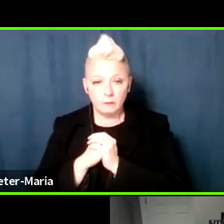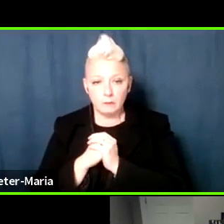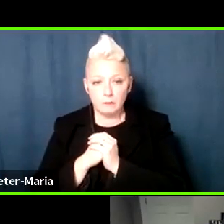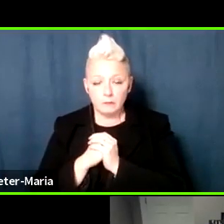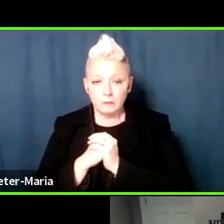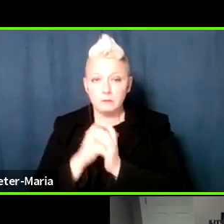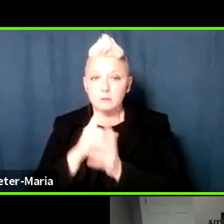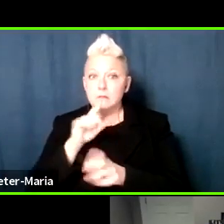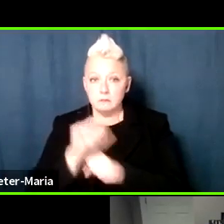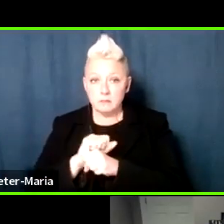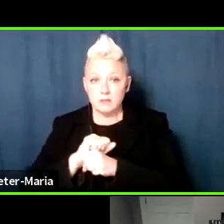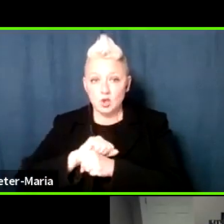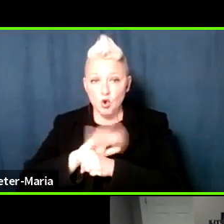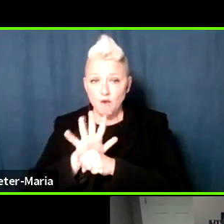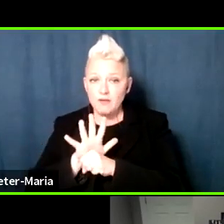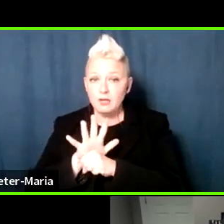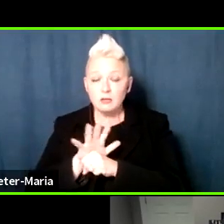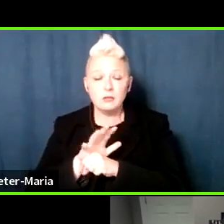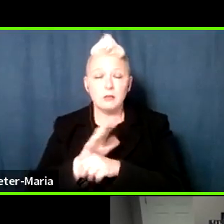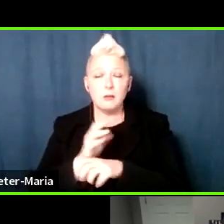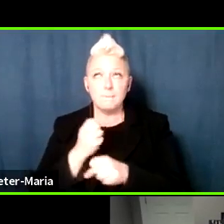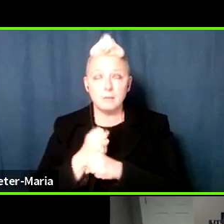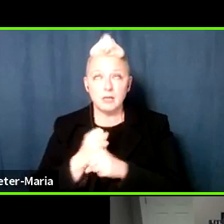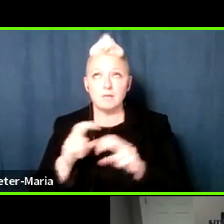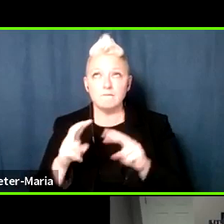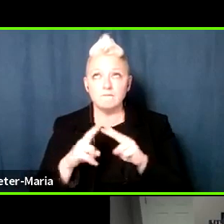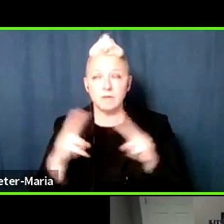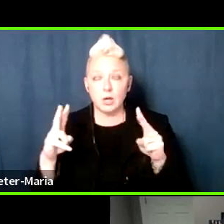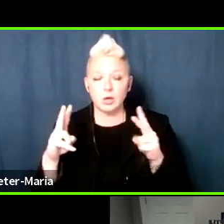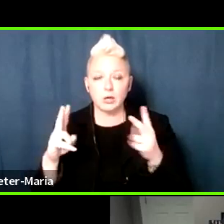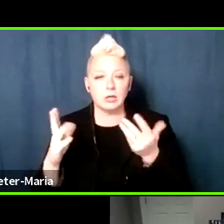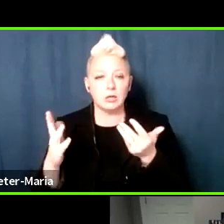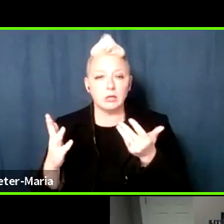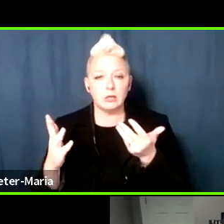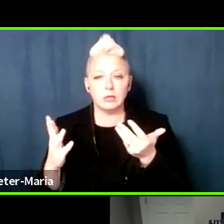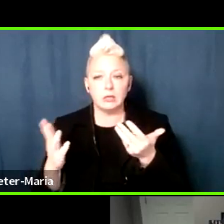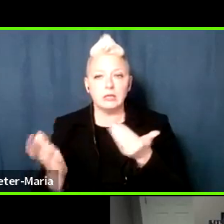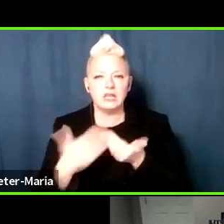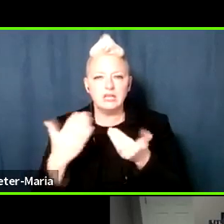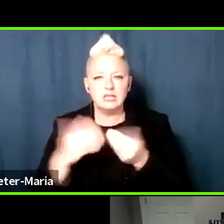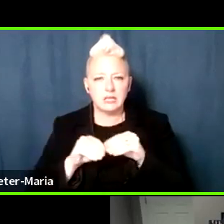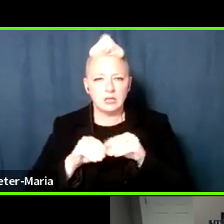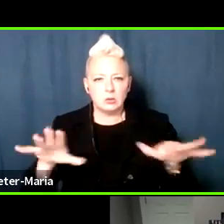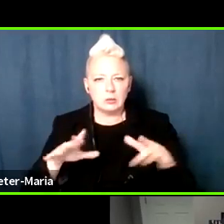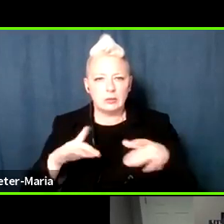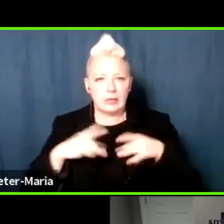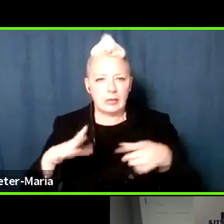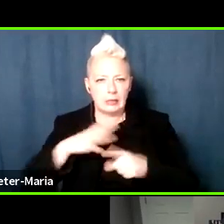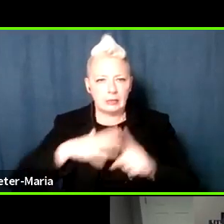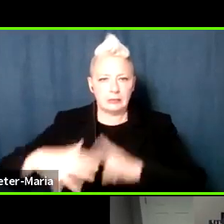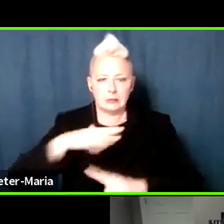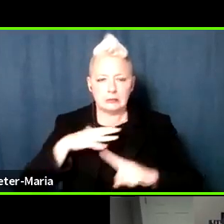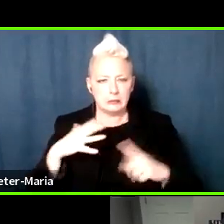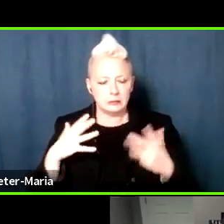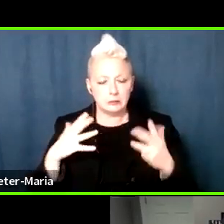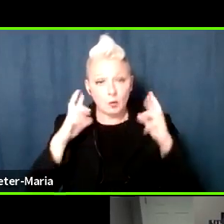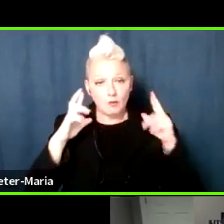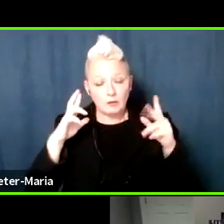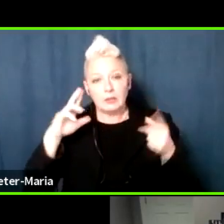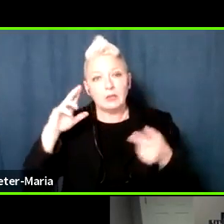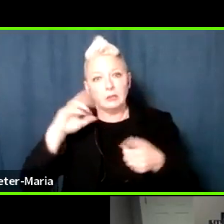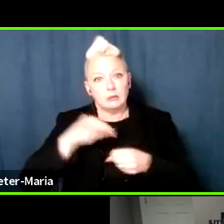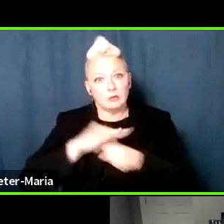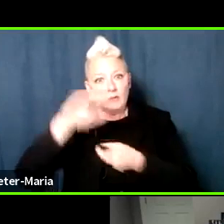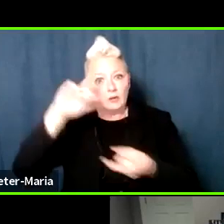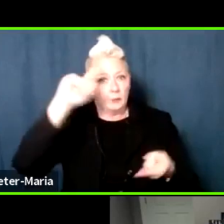created a very, unfortunately, fertile climate for hate. And maybe as we come out of it, it will diminish, but we